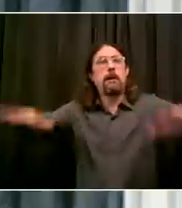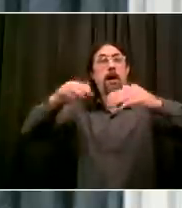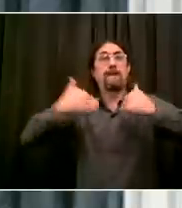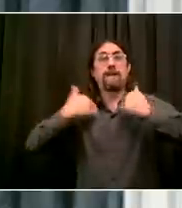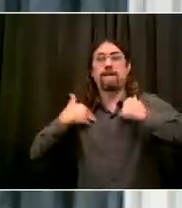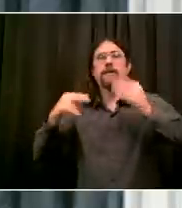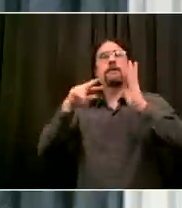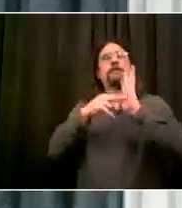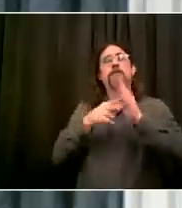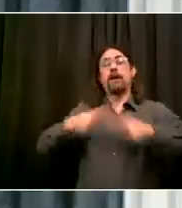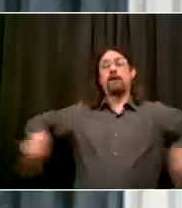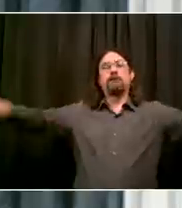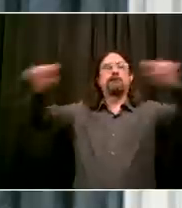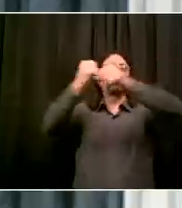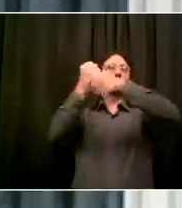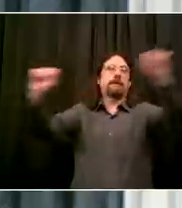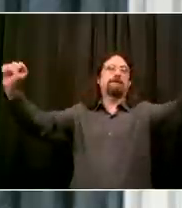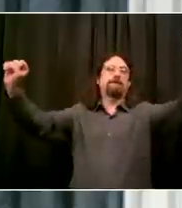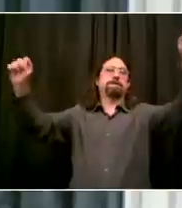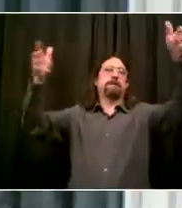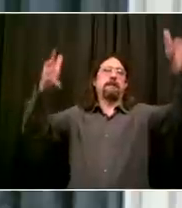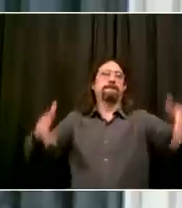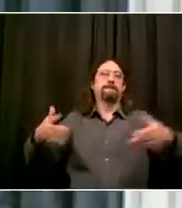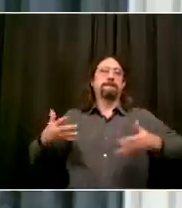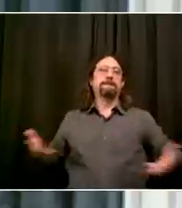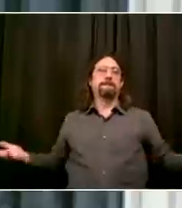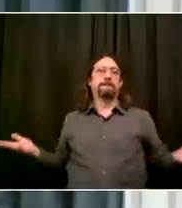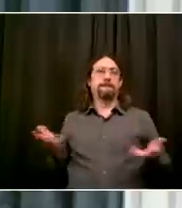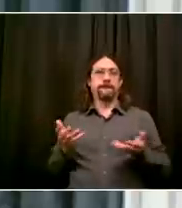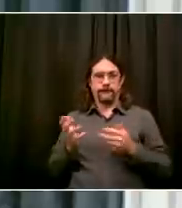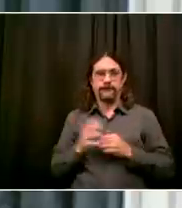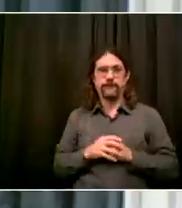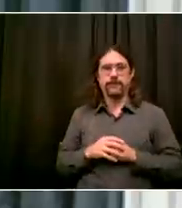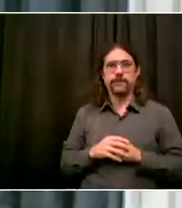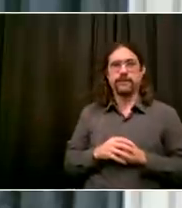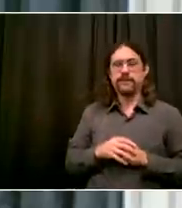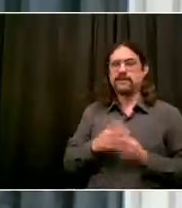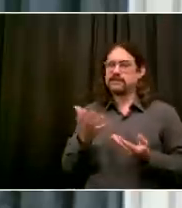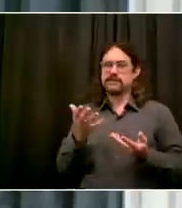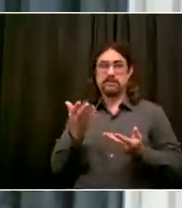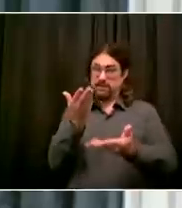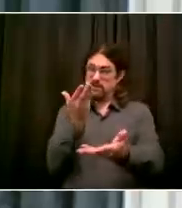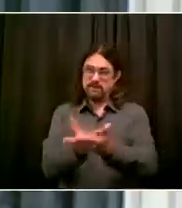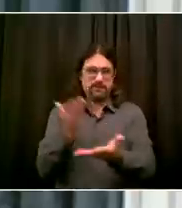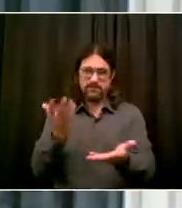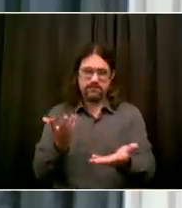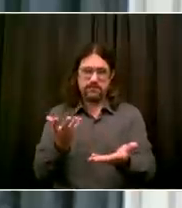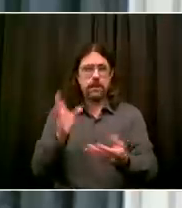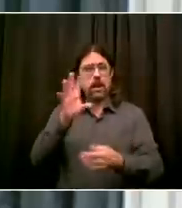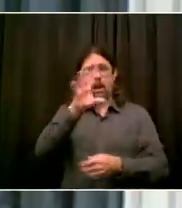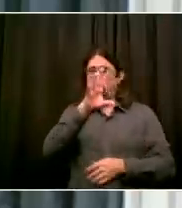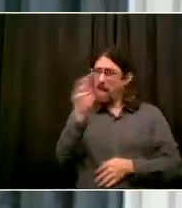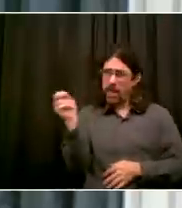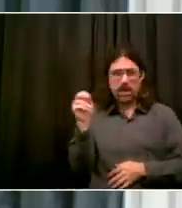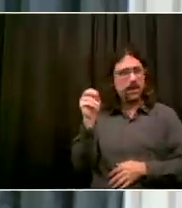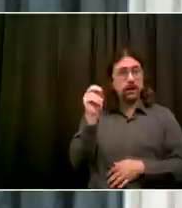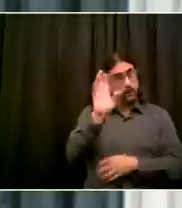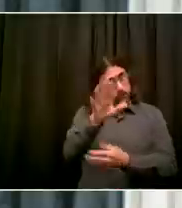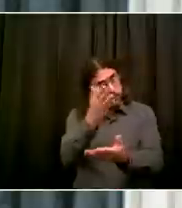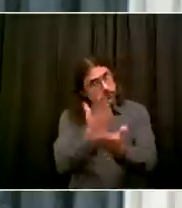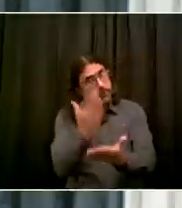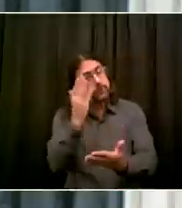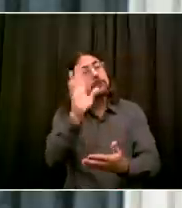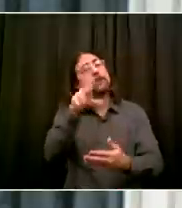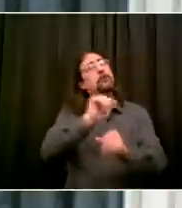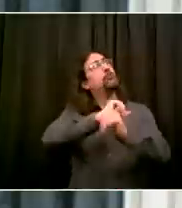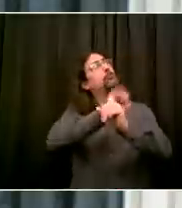virus. And those are the ones that we want to get tested because, let's focus on the facts, we are seeing